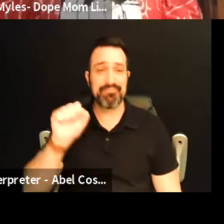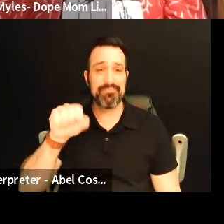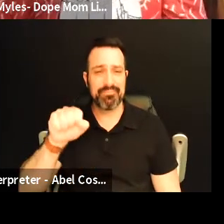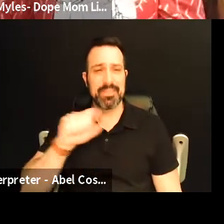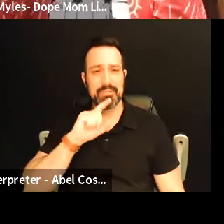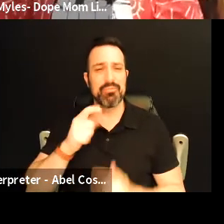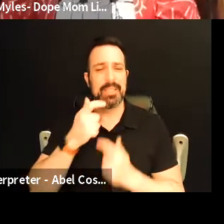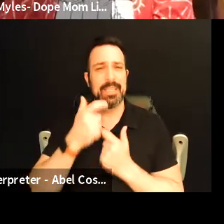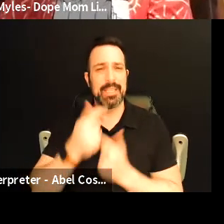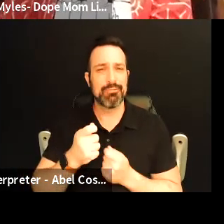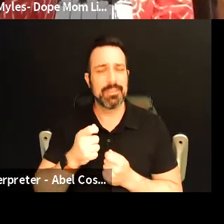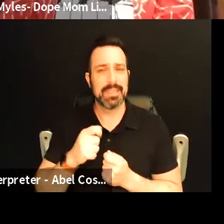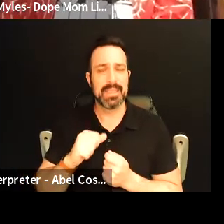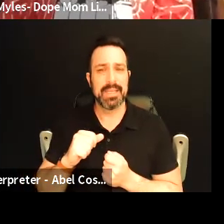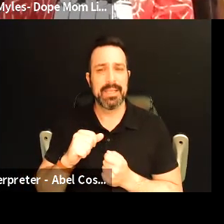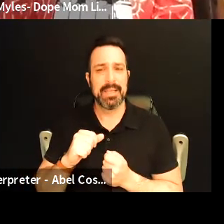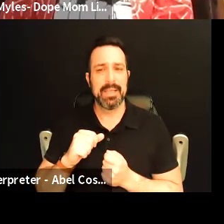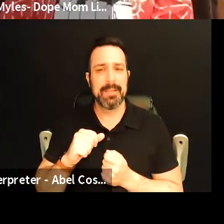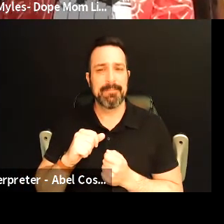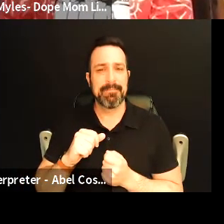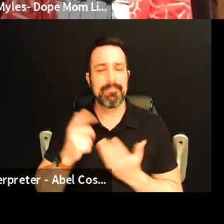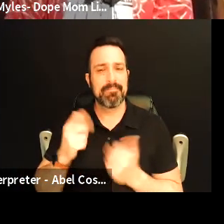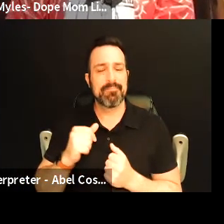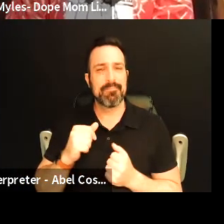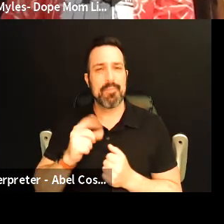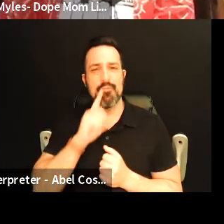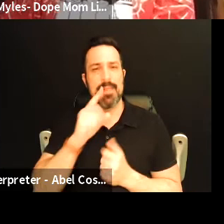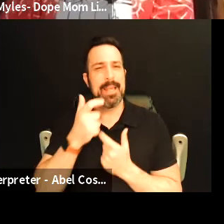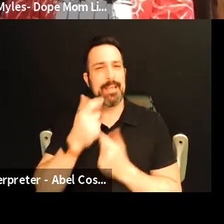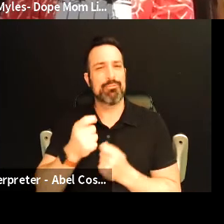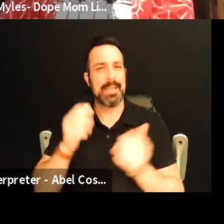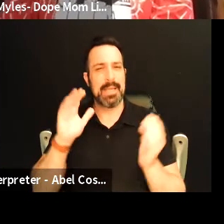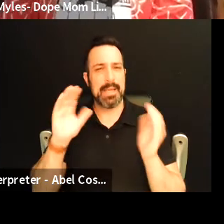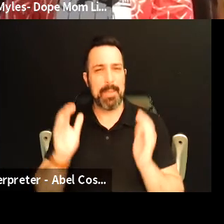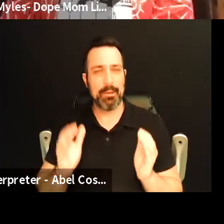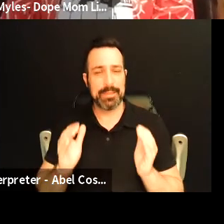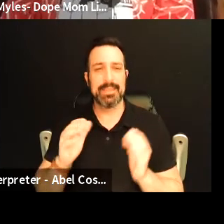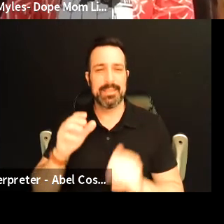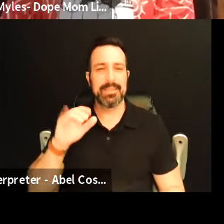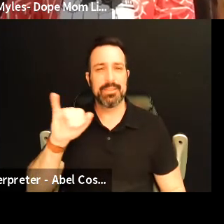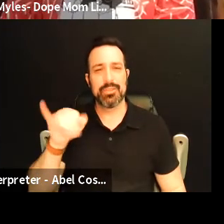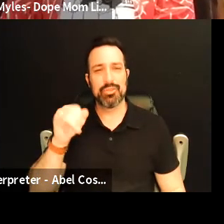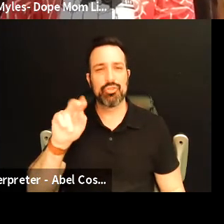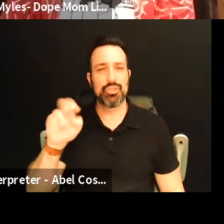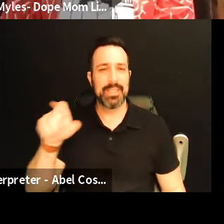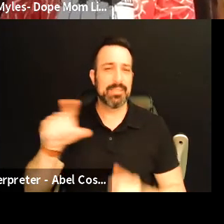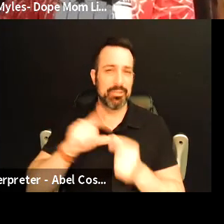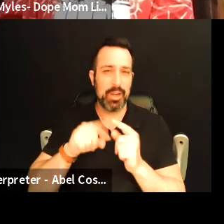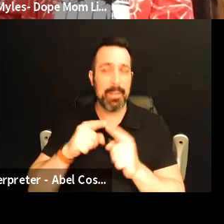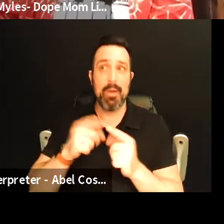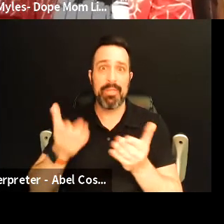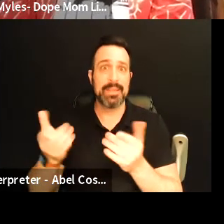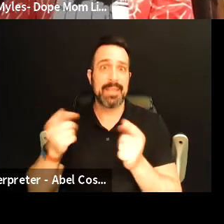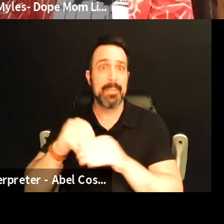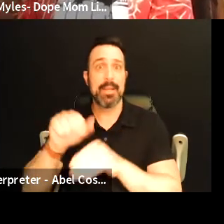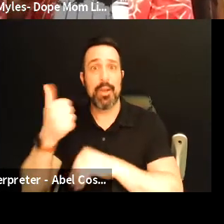interesting because um you know it's like it's such an interesting comparison you know Jeannie's talking about stuff that's happening in other countries